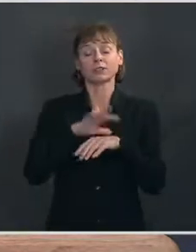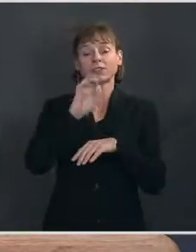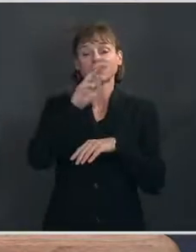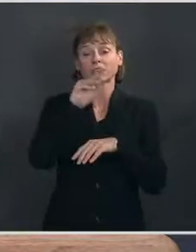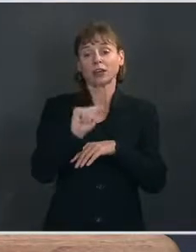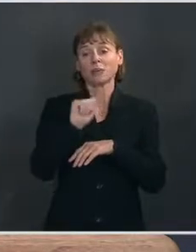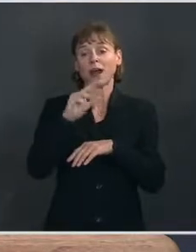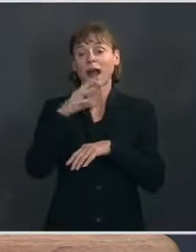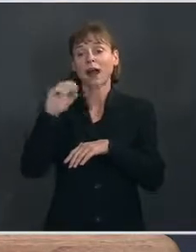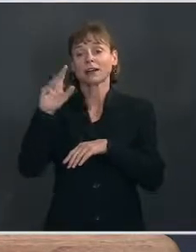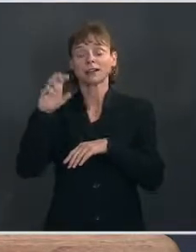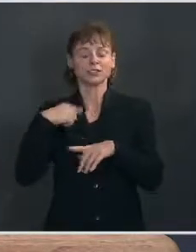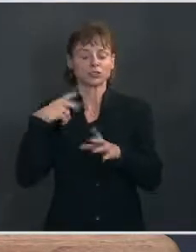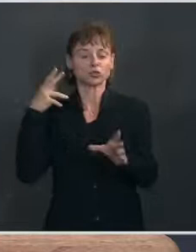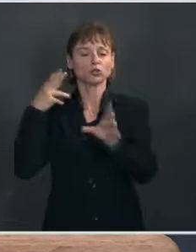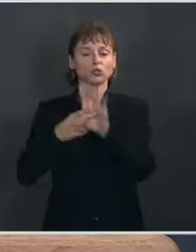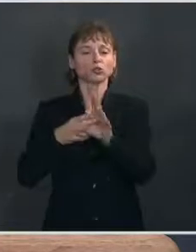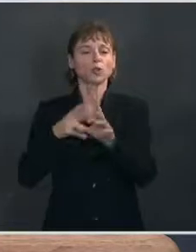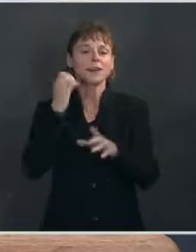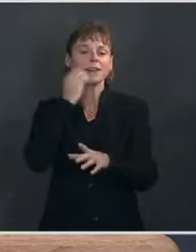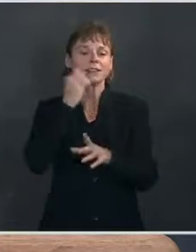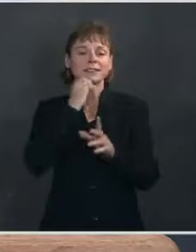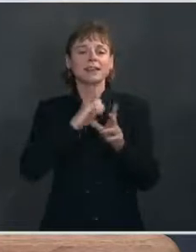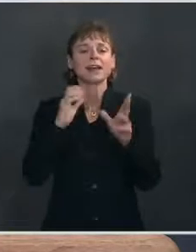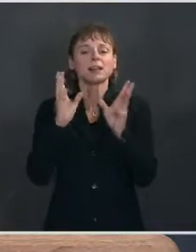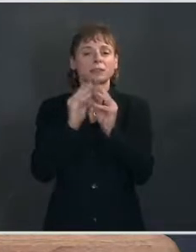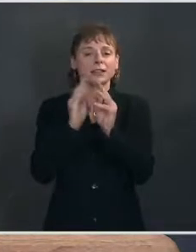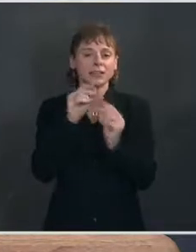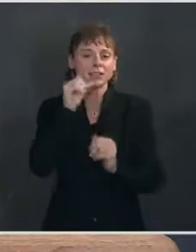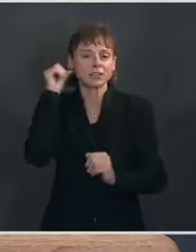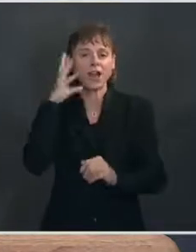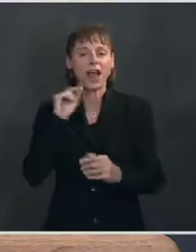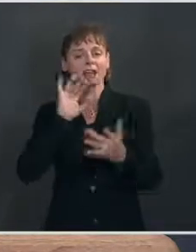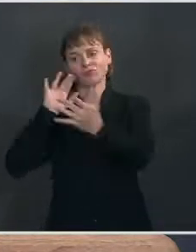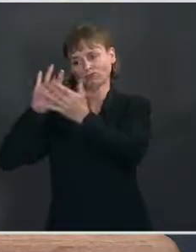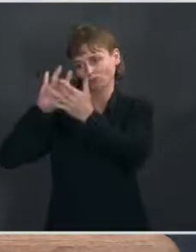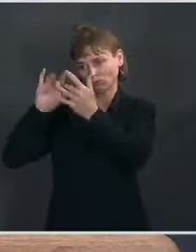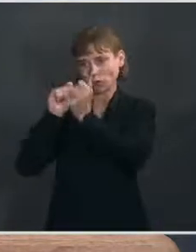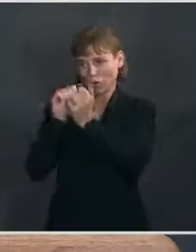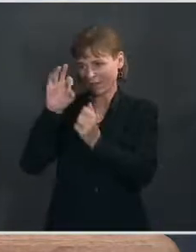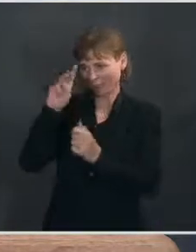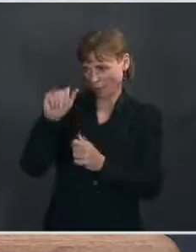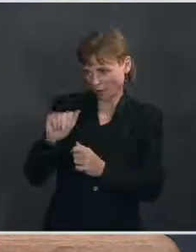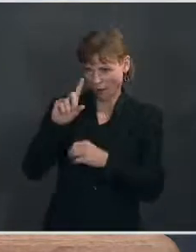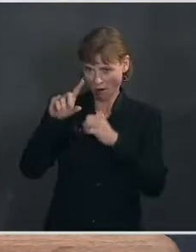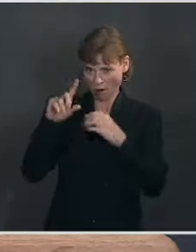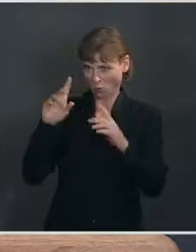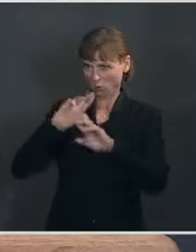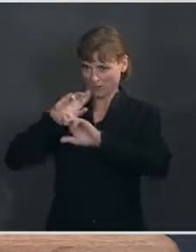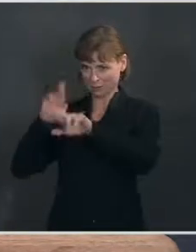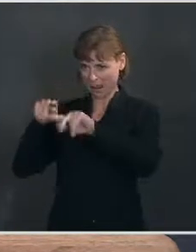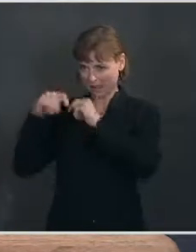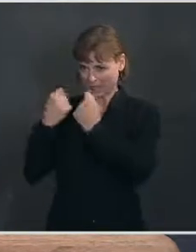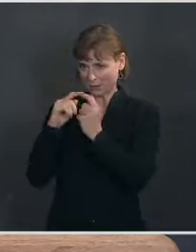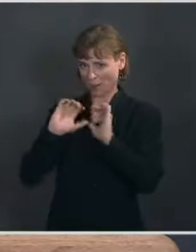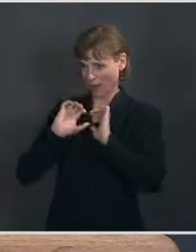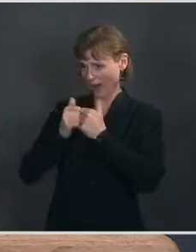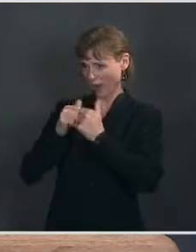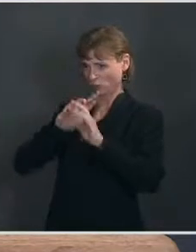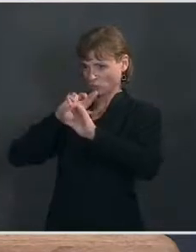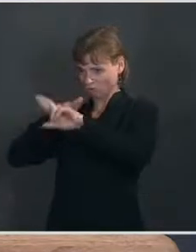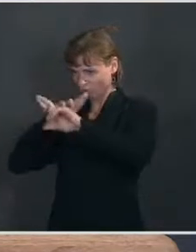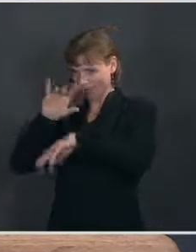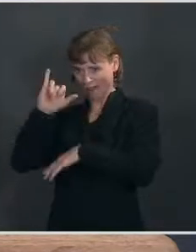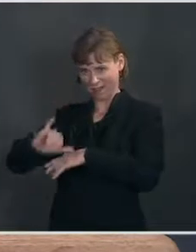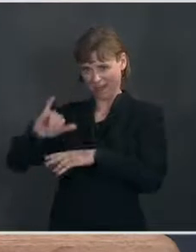briefing yesterday and remain in regular contact with the FEMA response team about changes in the storm forecast and any